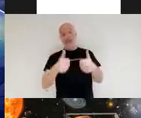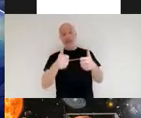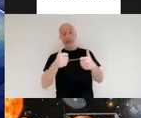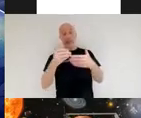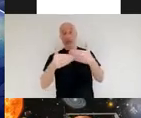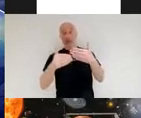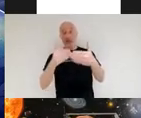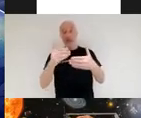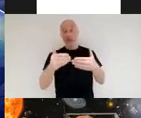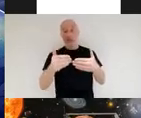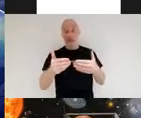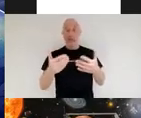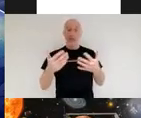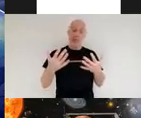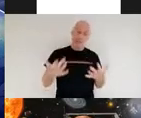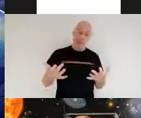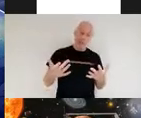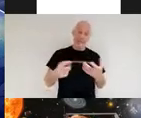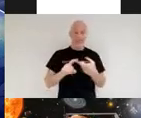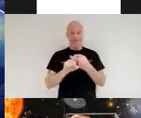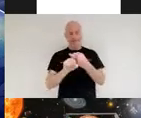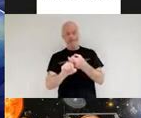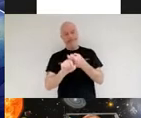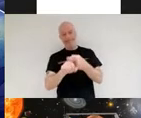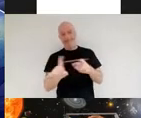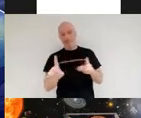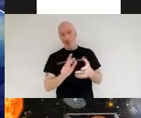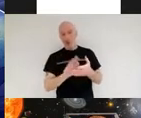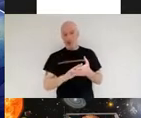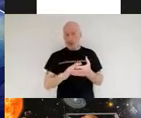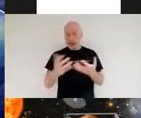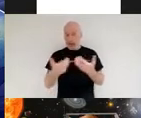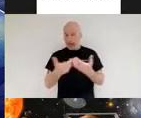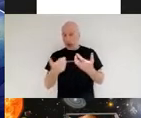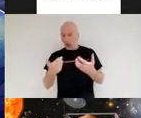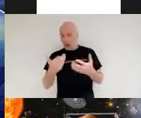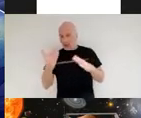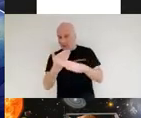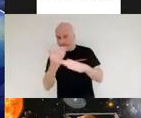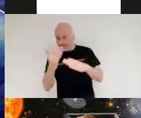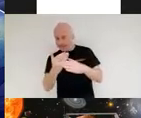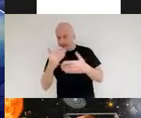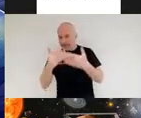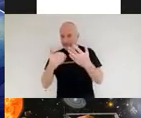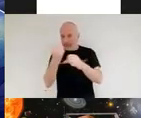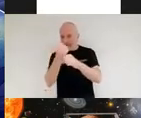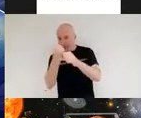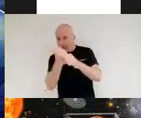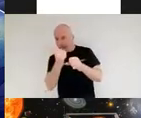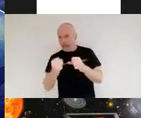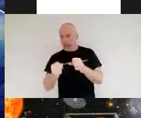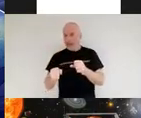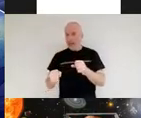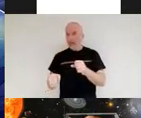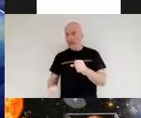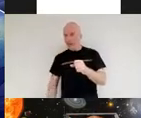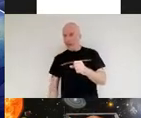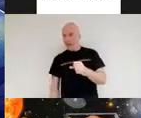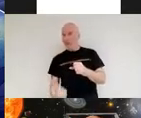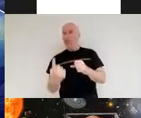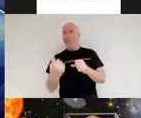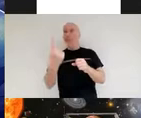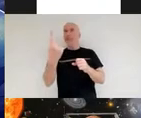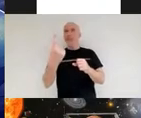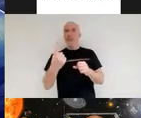but it will all depend on how efficiently and how effectively we were able to launch it and get it onto its